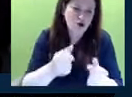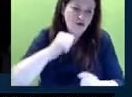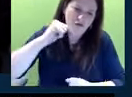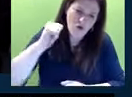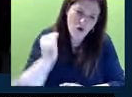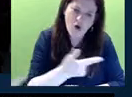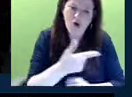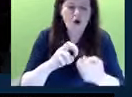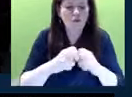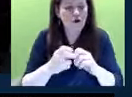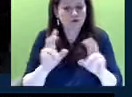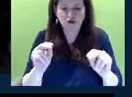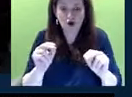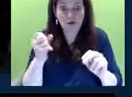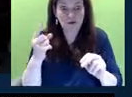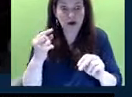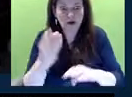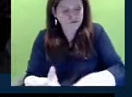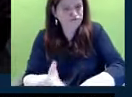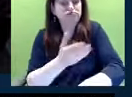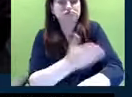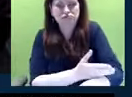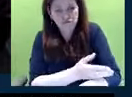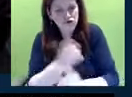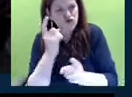but it is a huge step in the right direction.